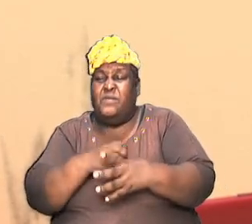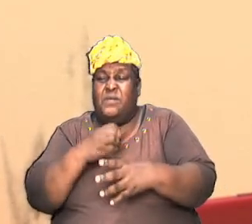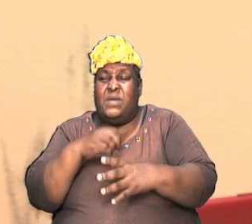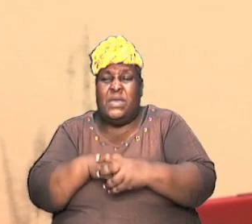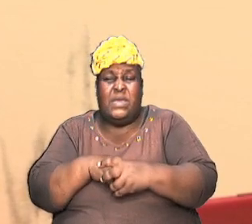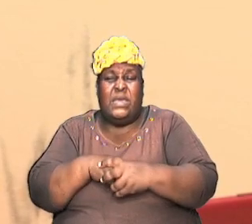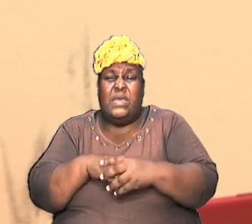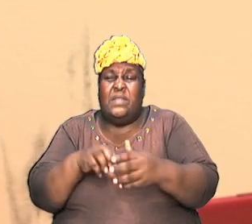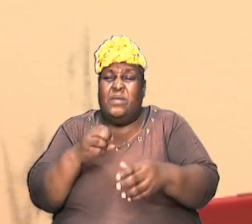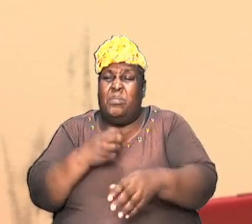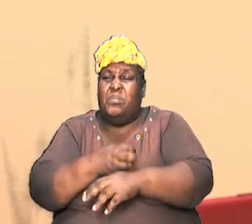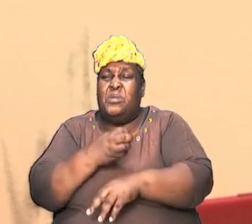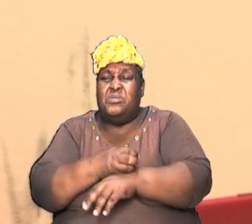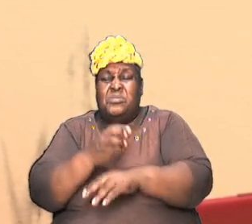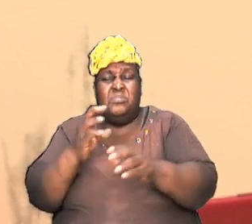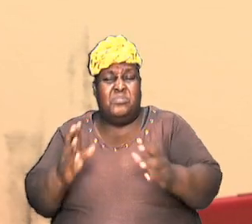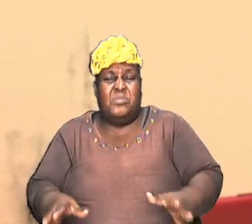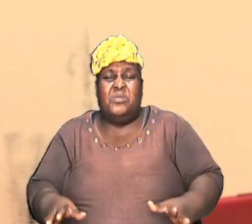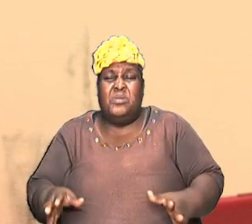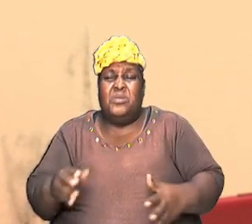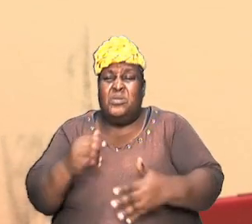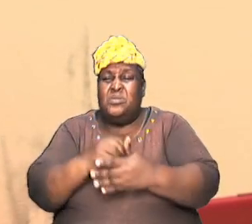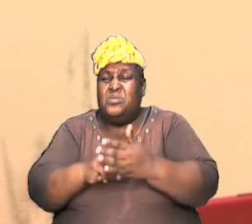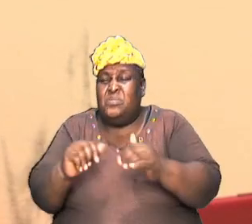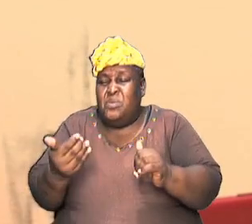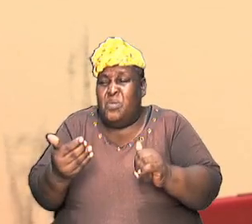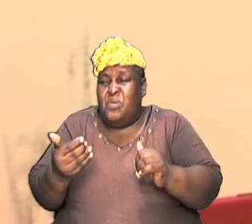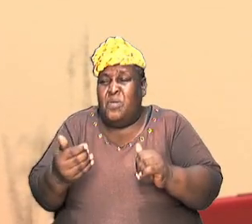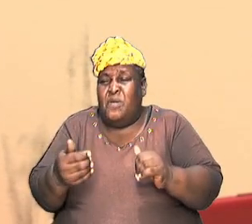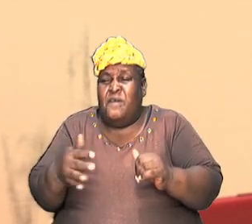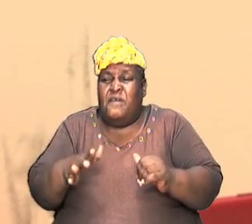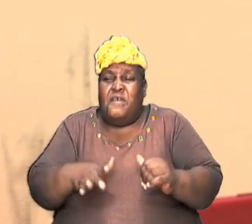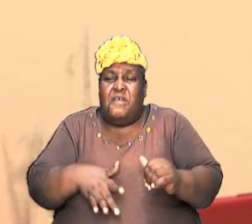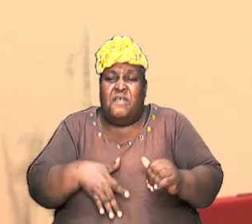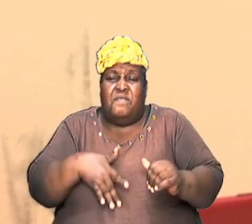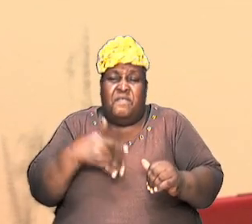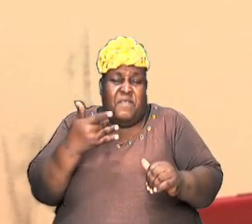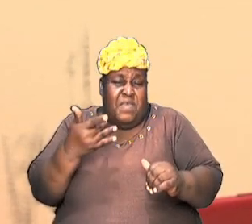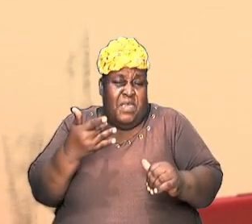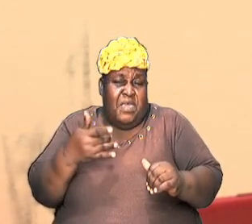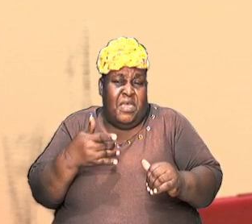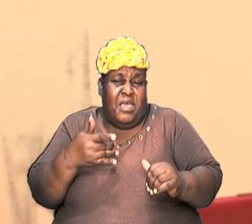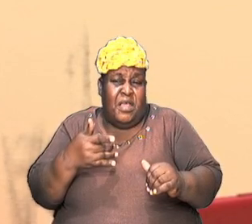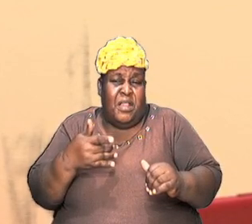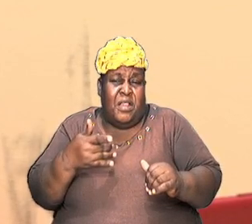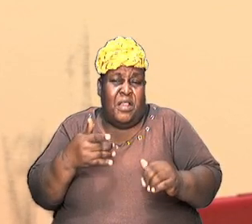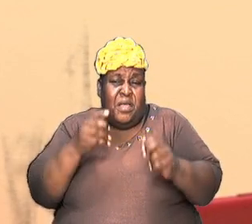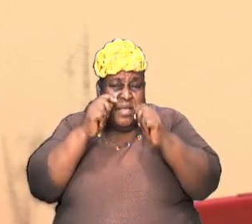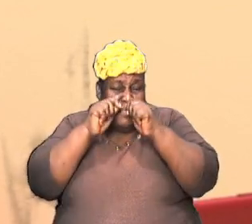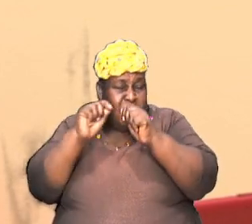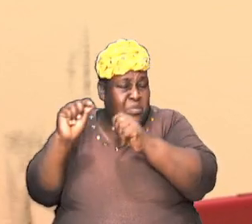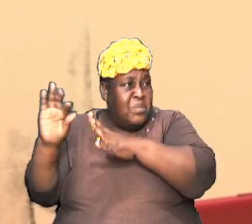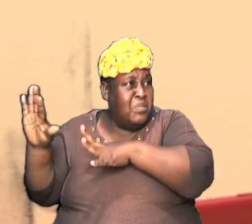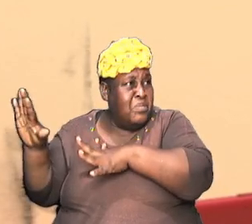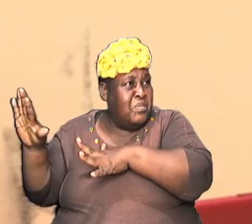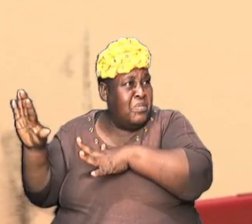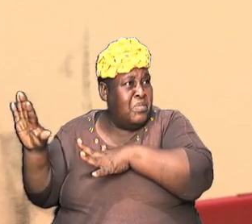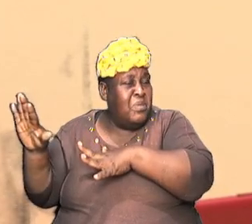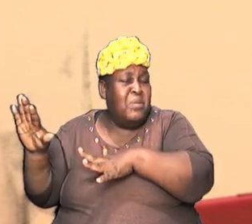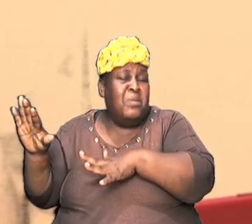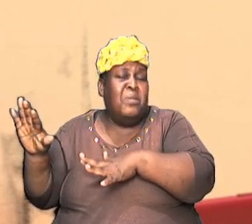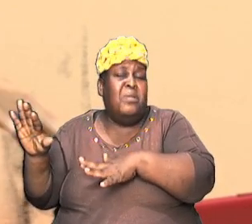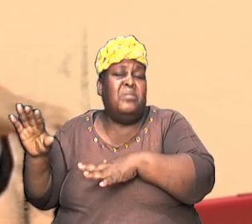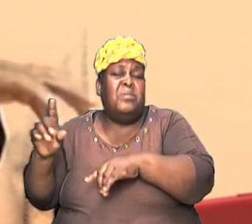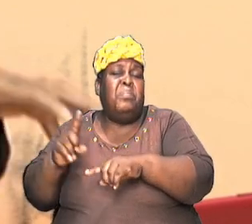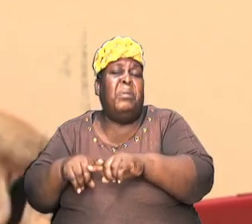those that would feel somehow belittled because you rest everything upon the Bible, which is